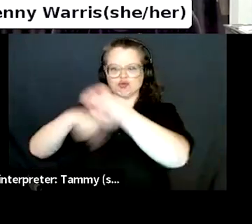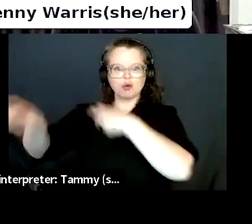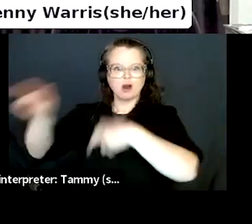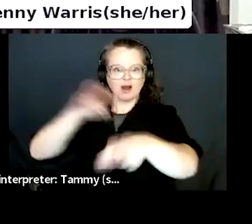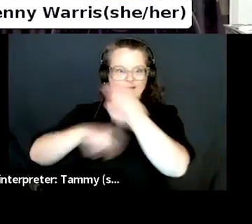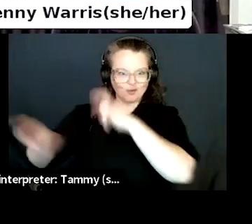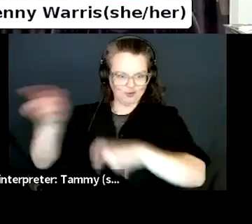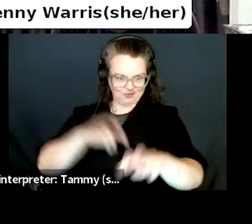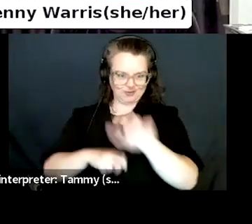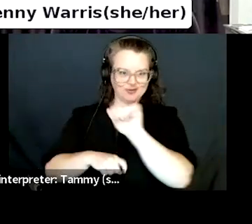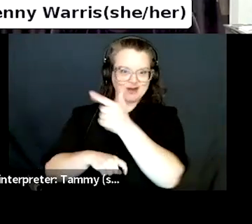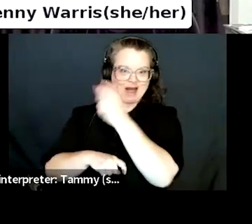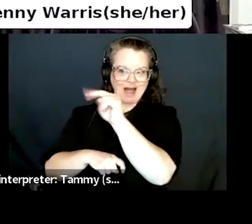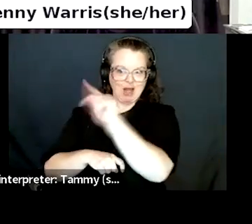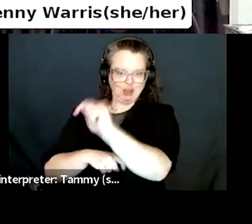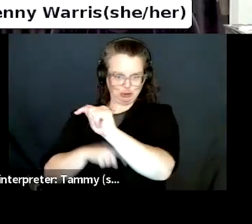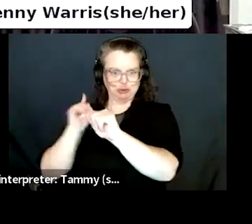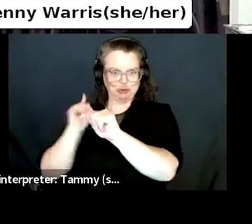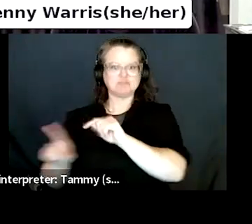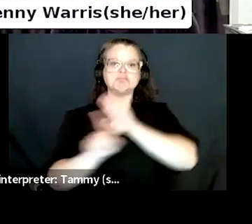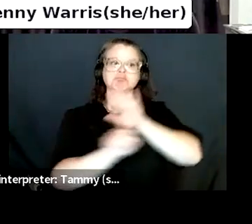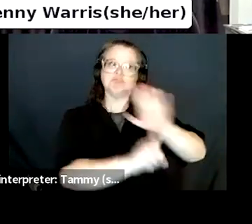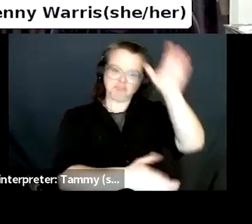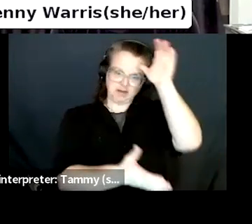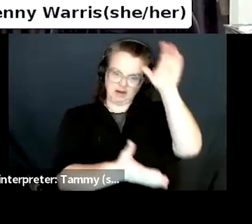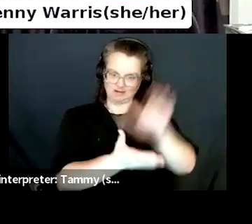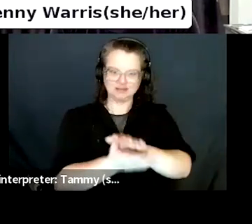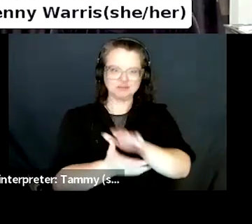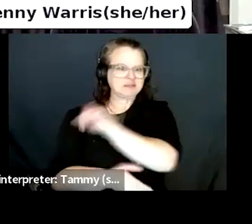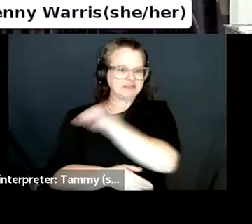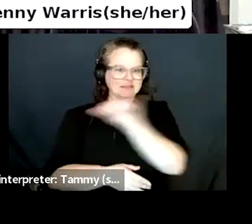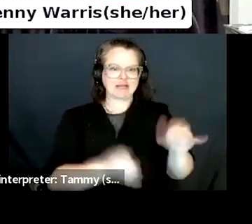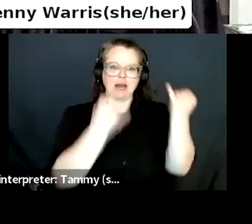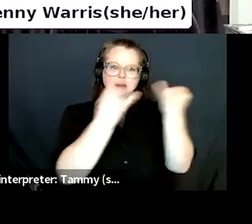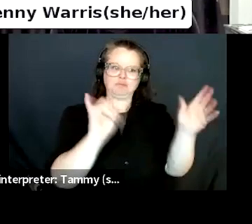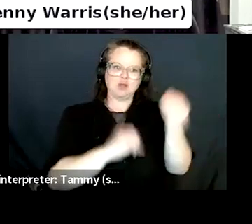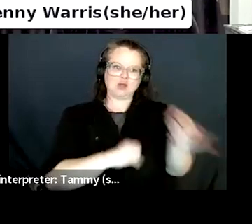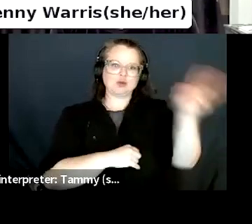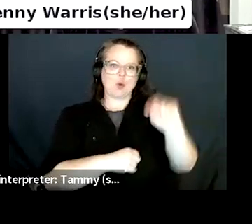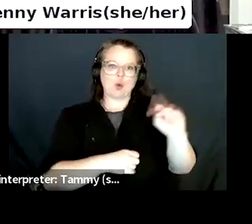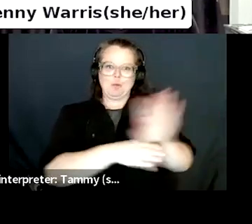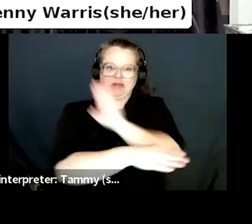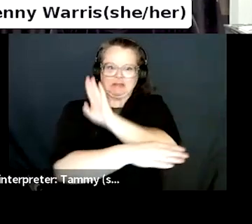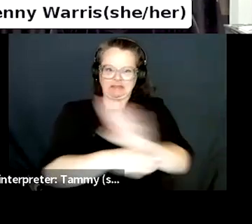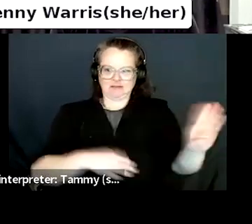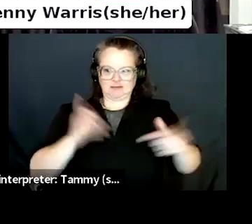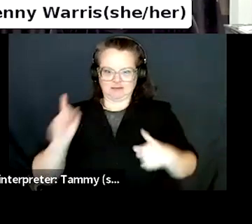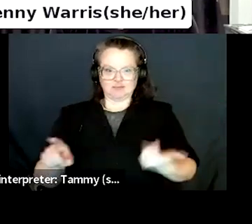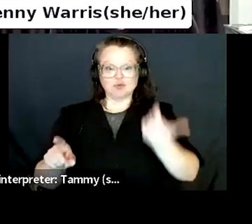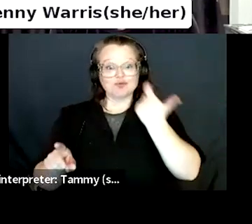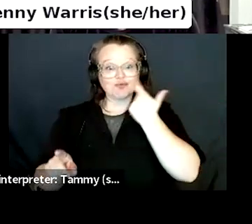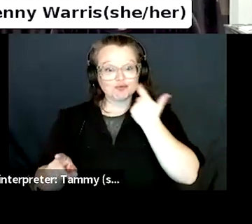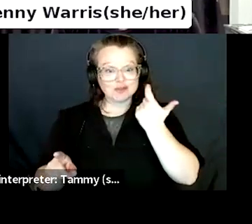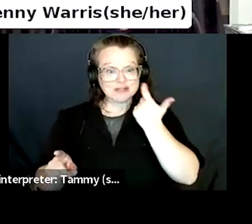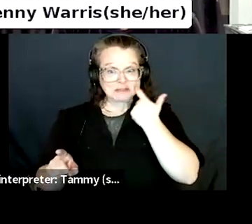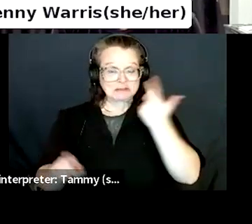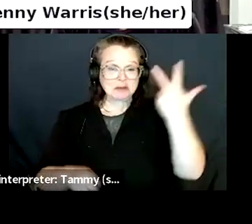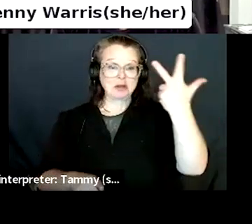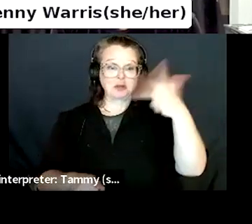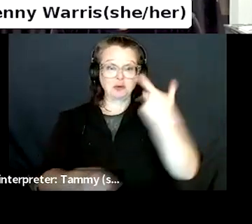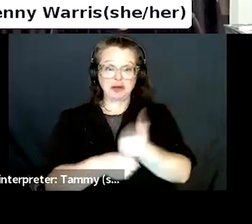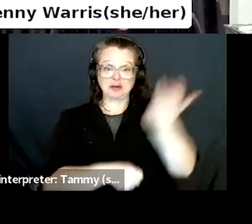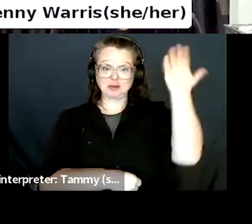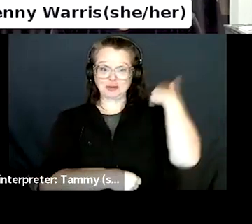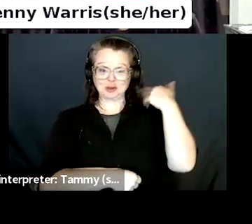knowledge about the book buying world. Now that the bookstore has been open for three years, Warris feels that opening their bookstore during the pandemic